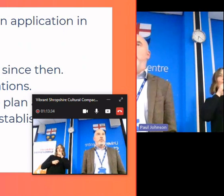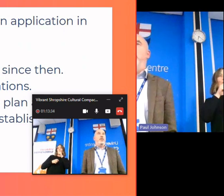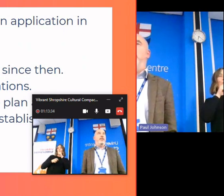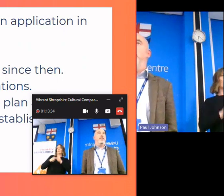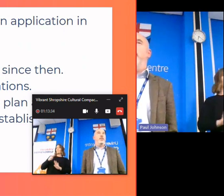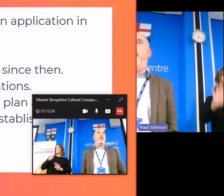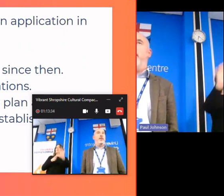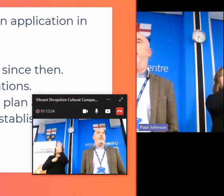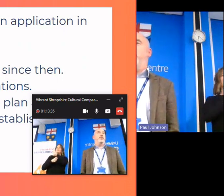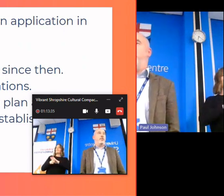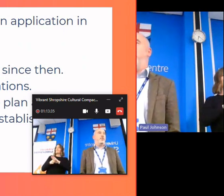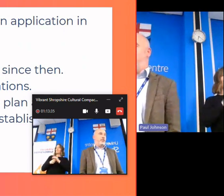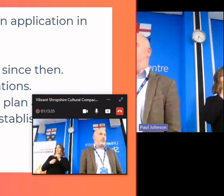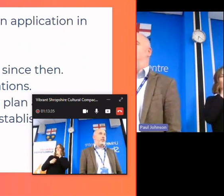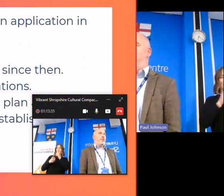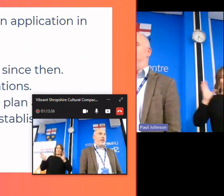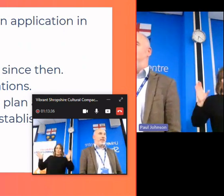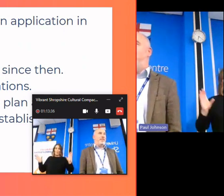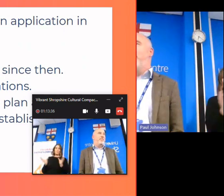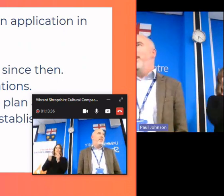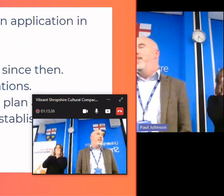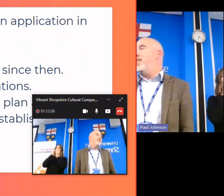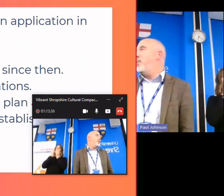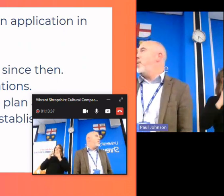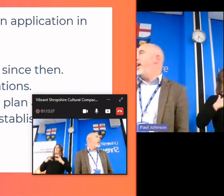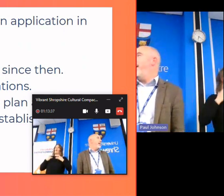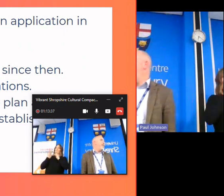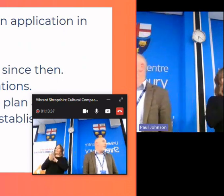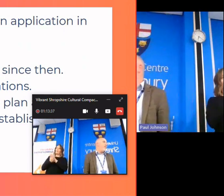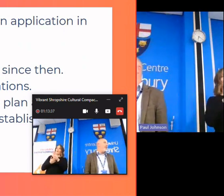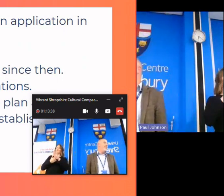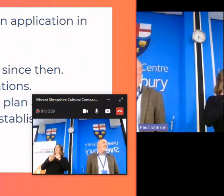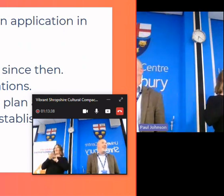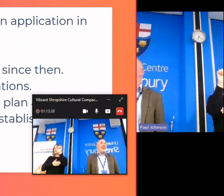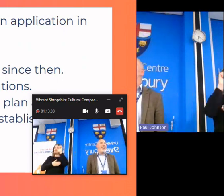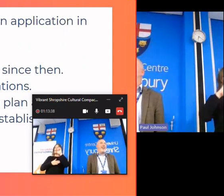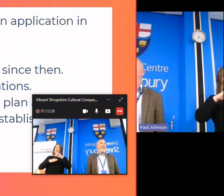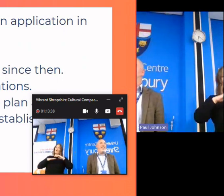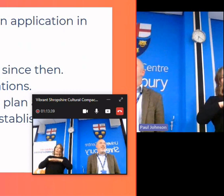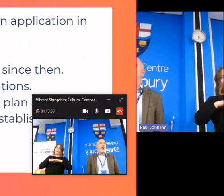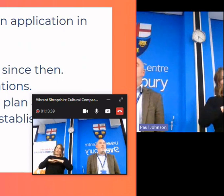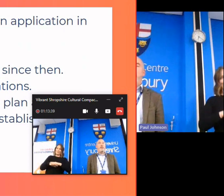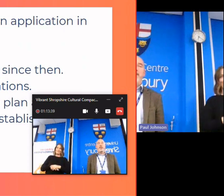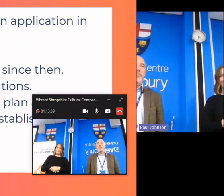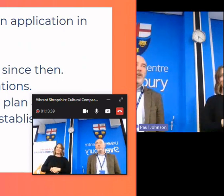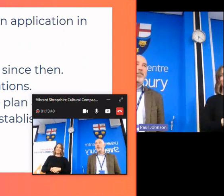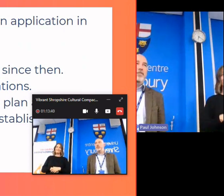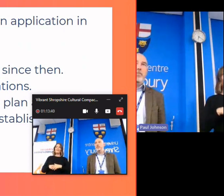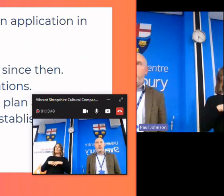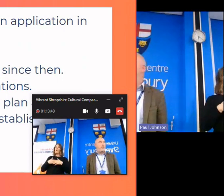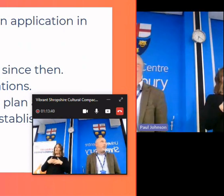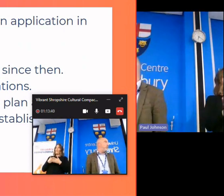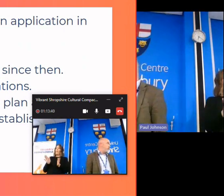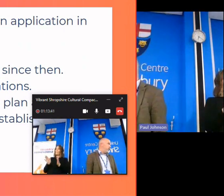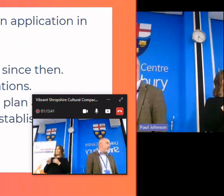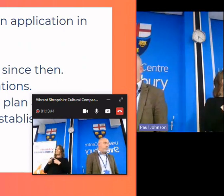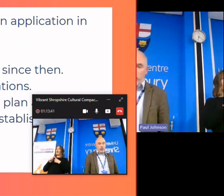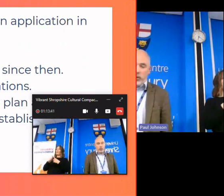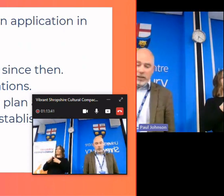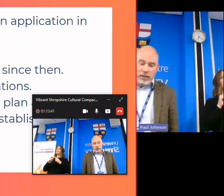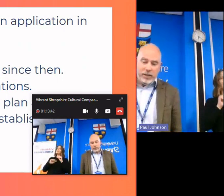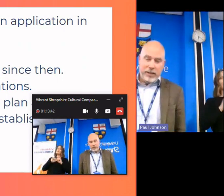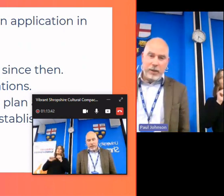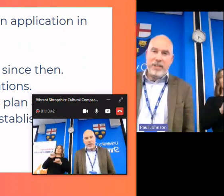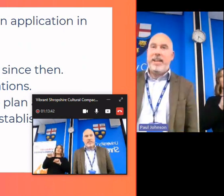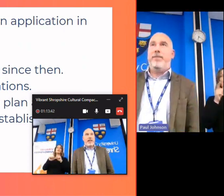we'd use all of the words and call it vibrant shropshire cultural compact so uh there was a open application process for board members which